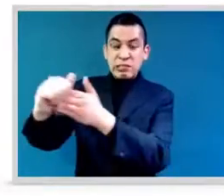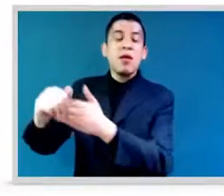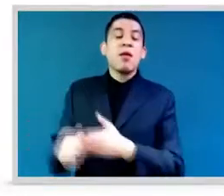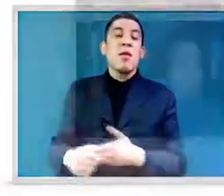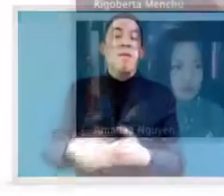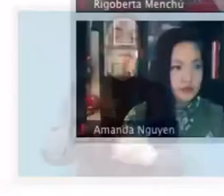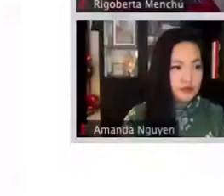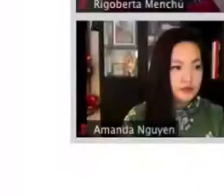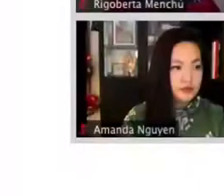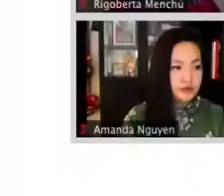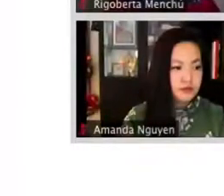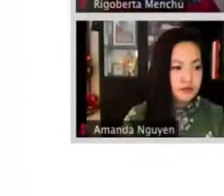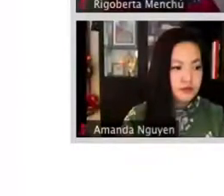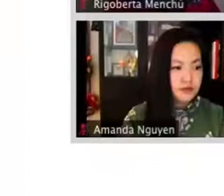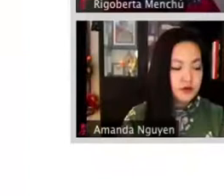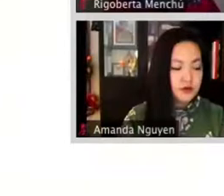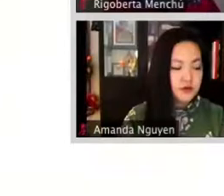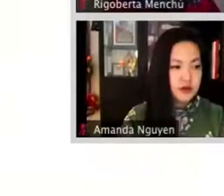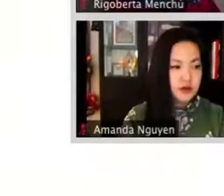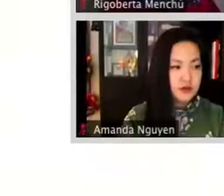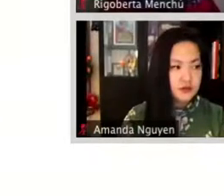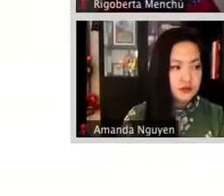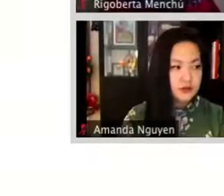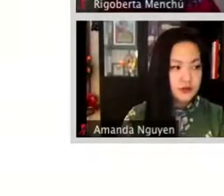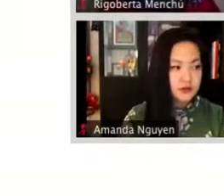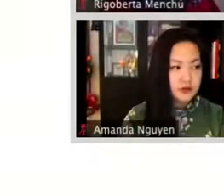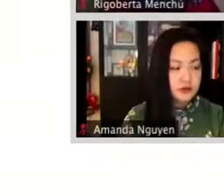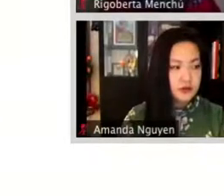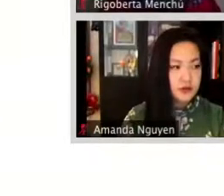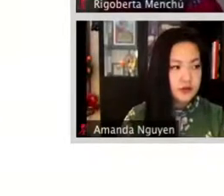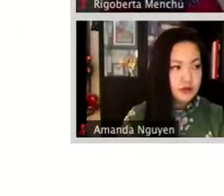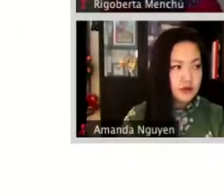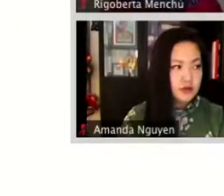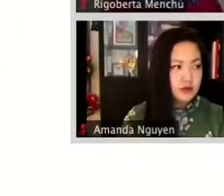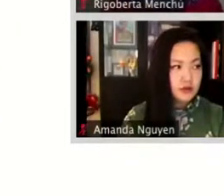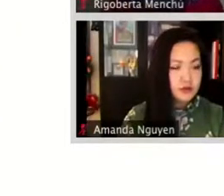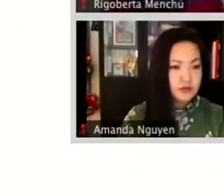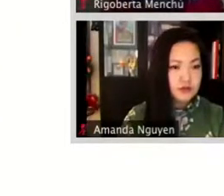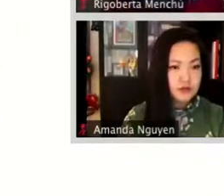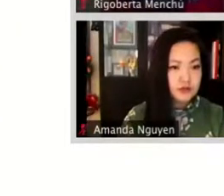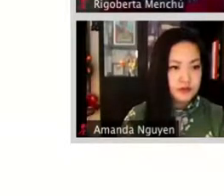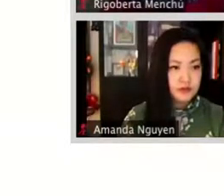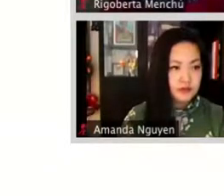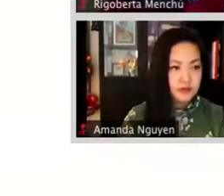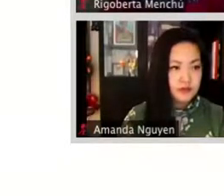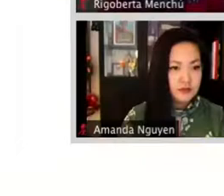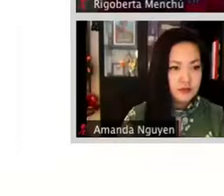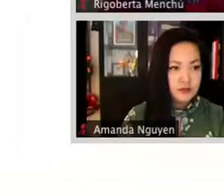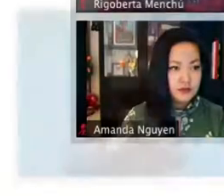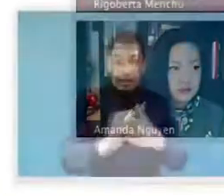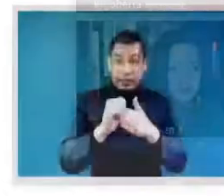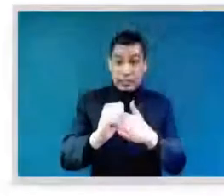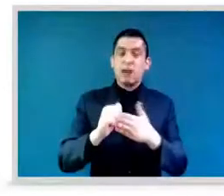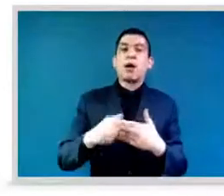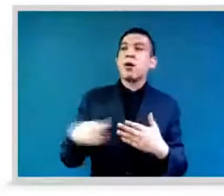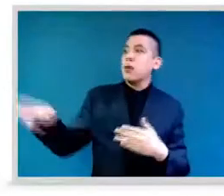Minister and also from your high level that you've reached in the UN organization? Well, firstly,